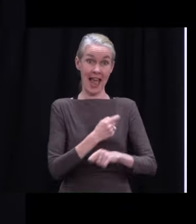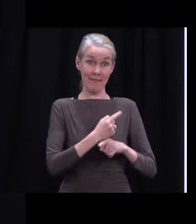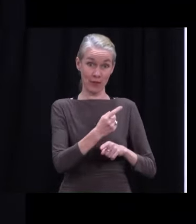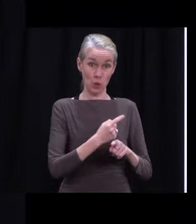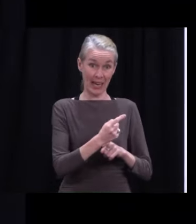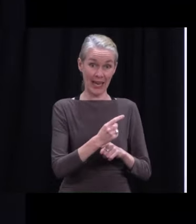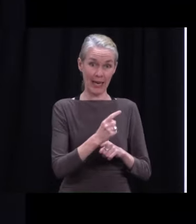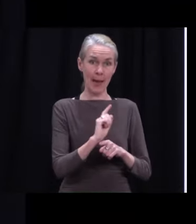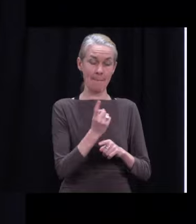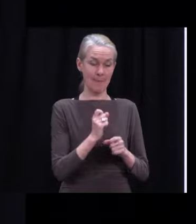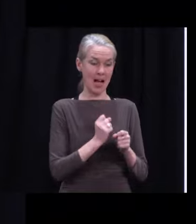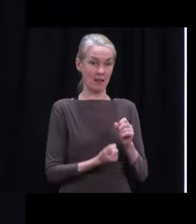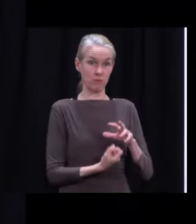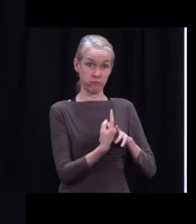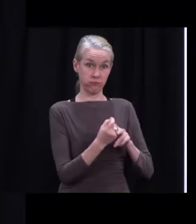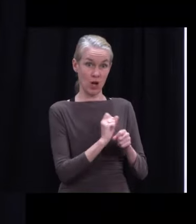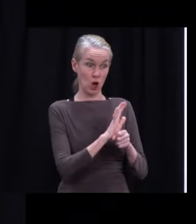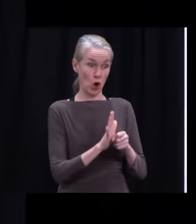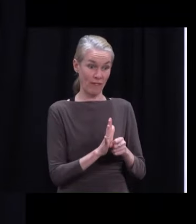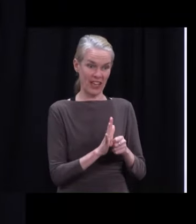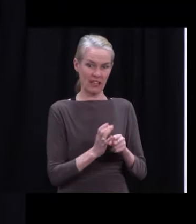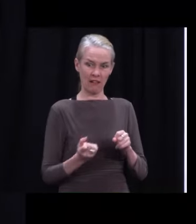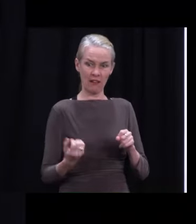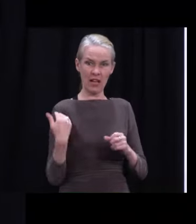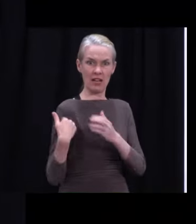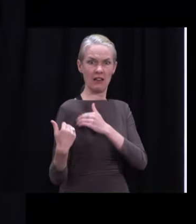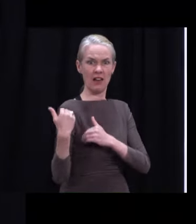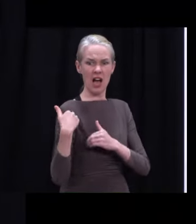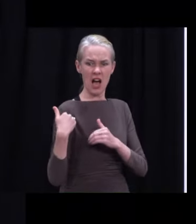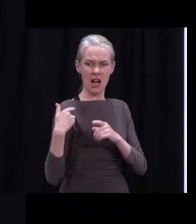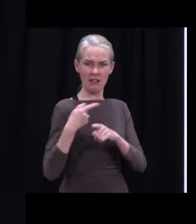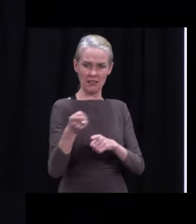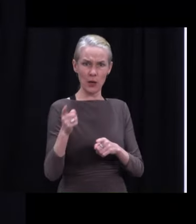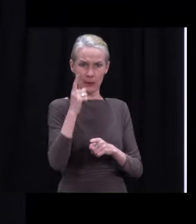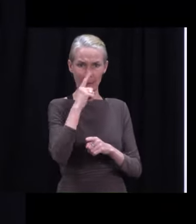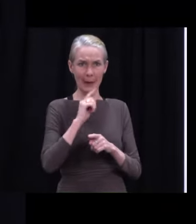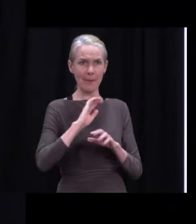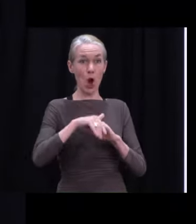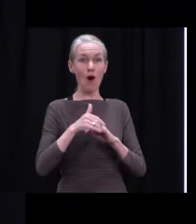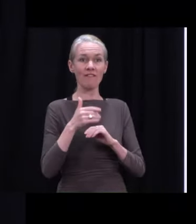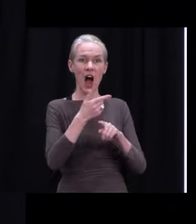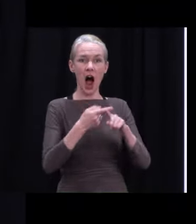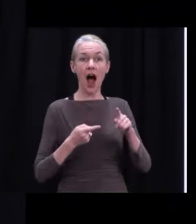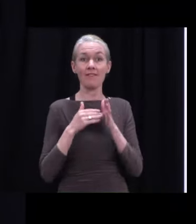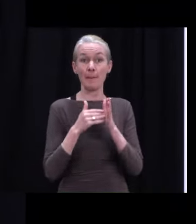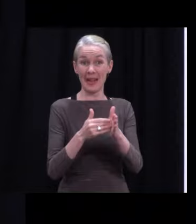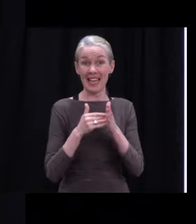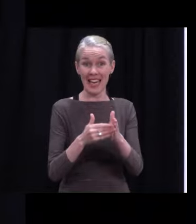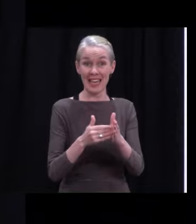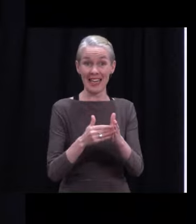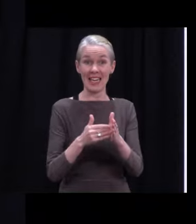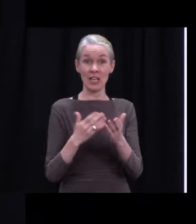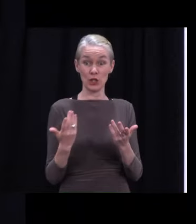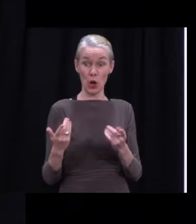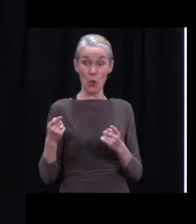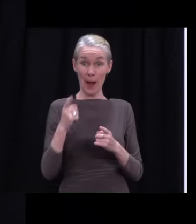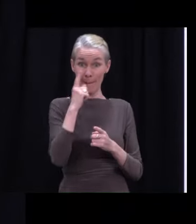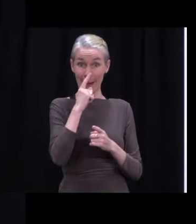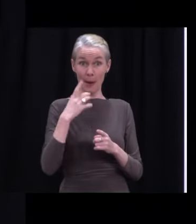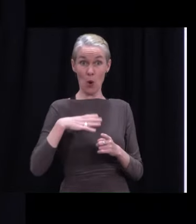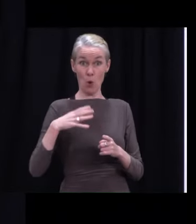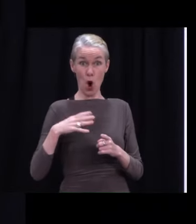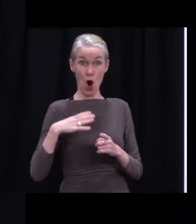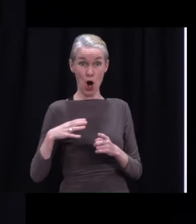was demand go well over half a million a week. So that's the difference between the supply we had and what we were seeing.